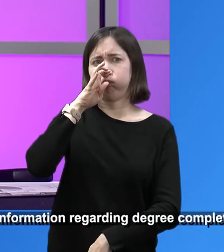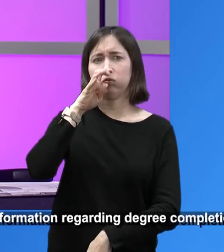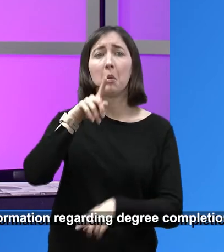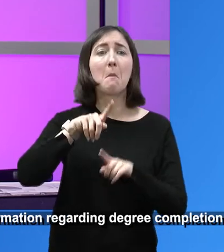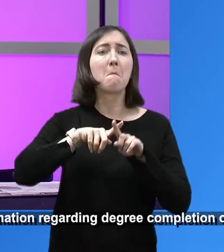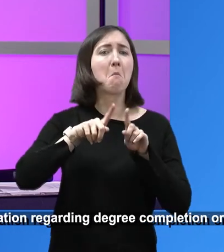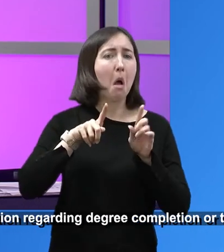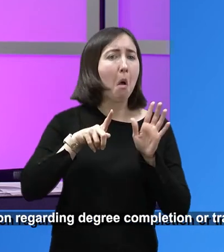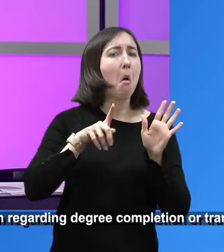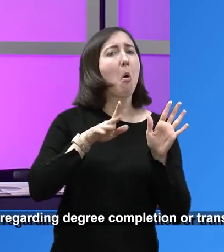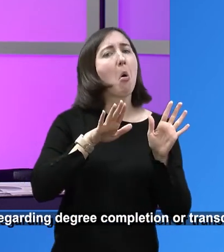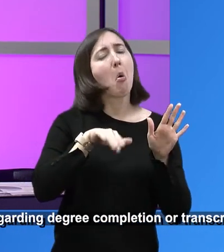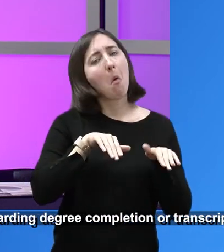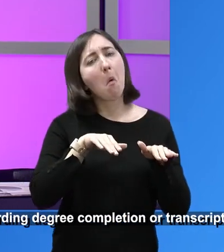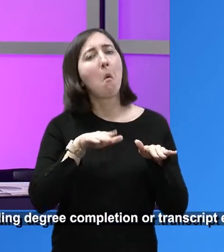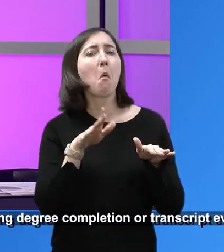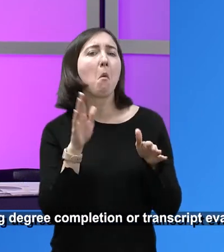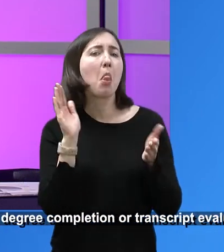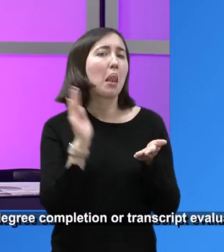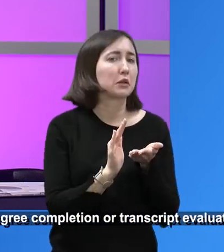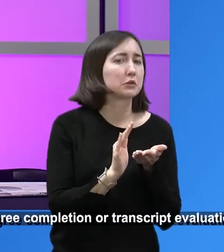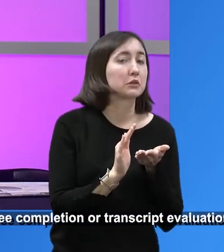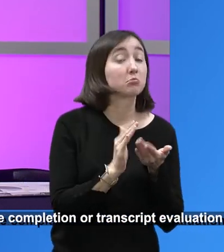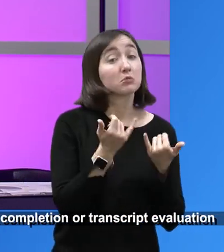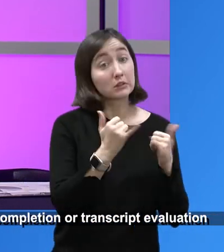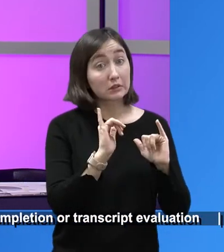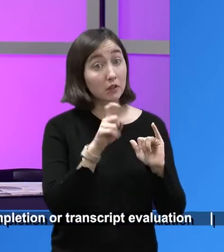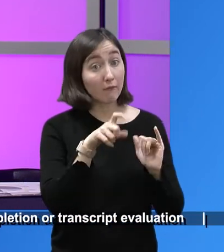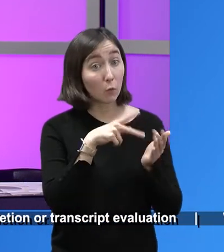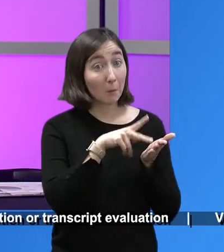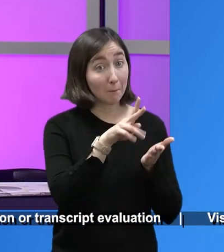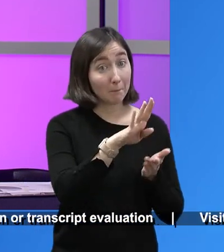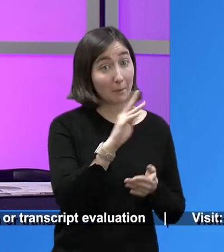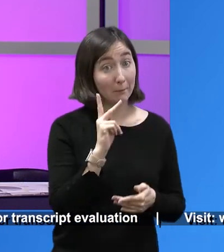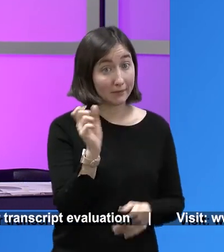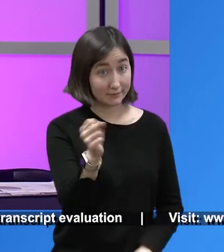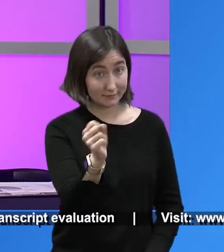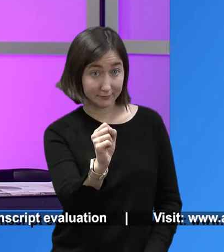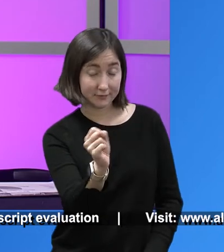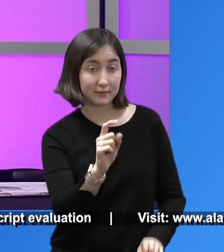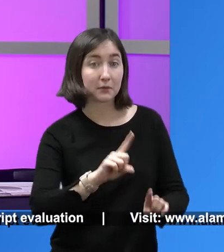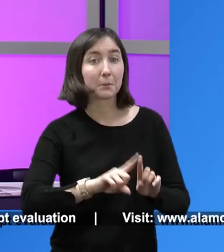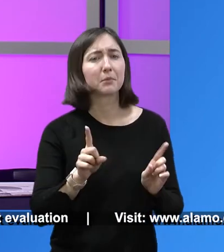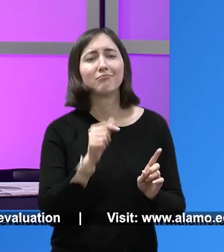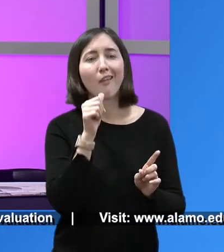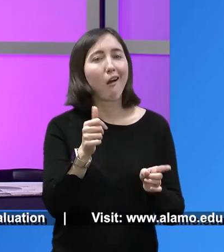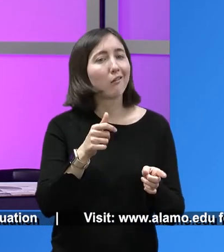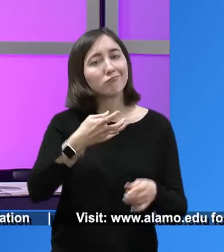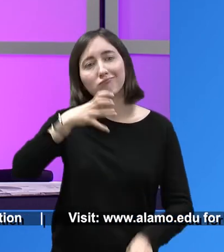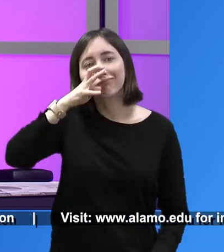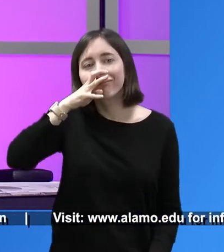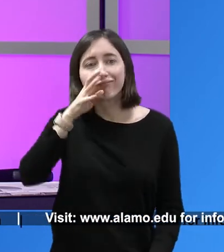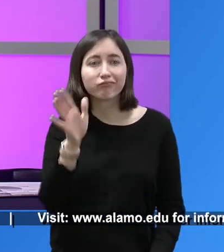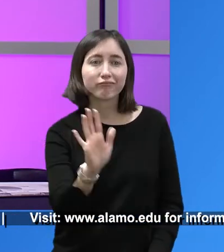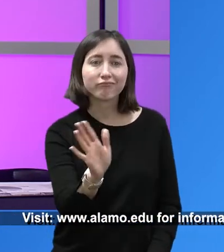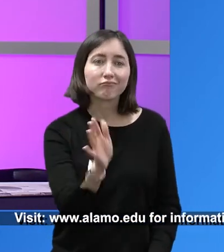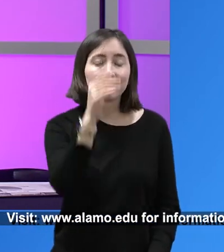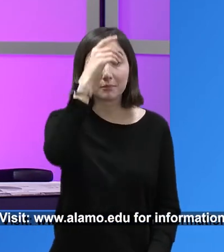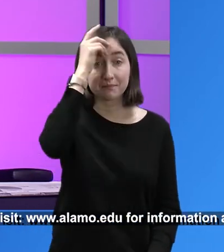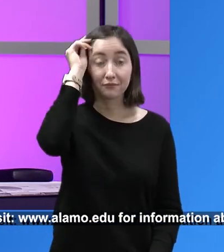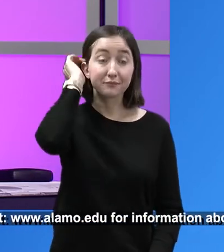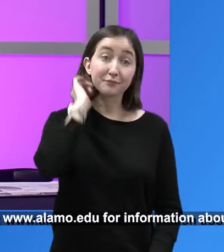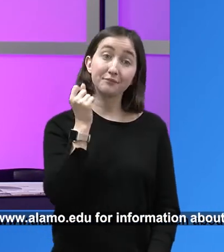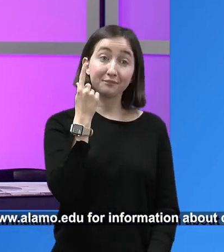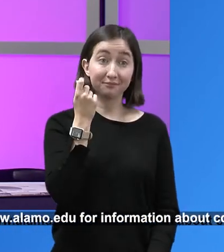enough that our customer knows that they have to pay us back. It is not a grant program. Left Fund provides loans